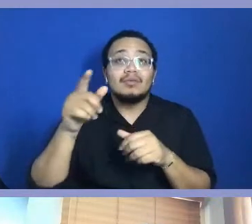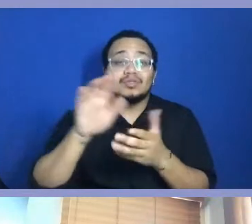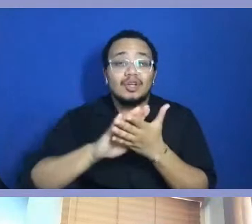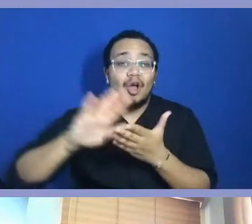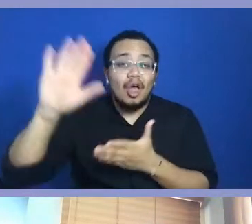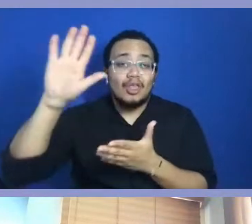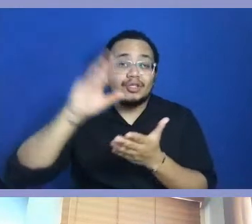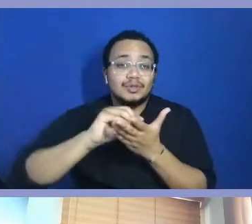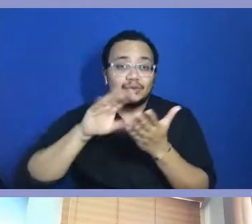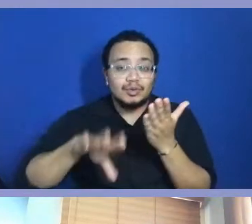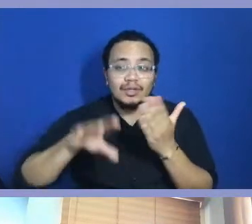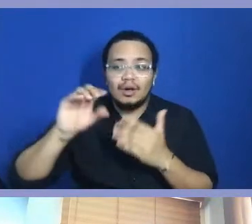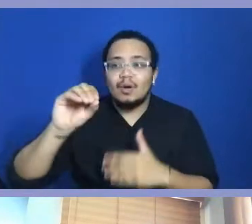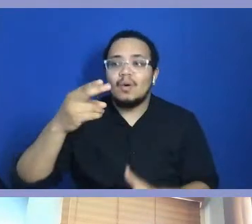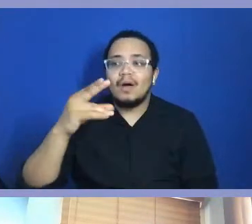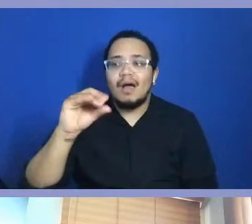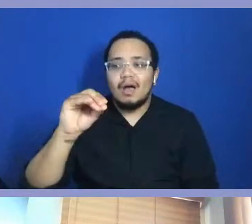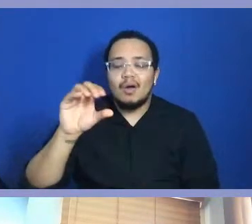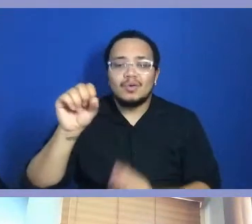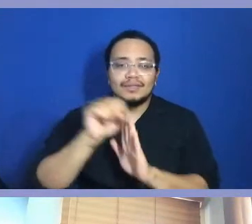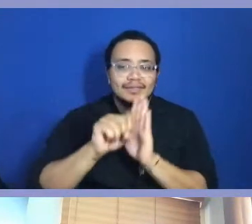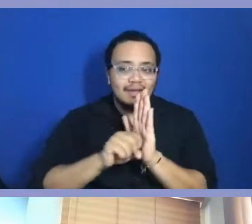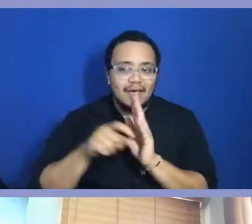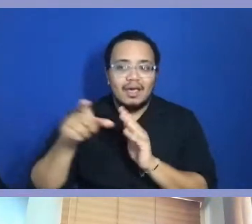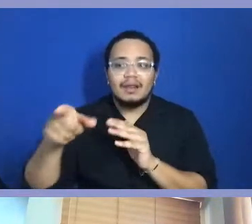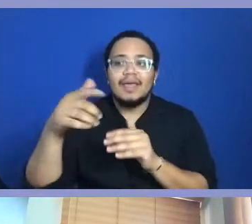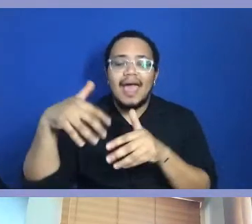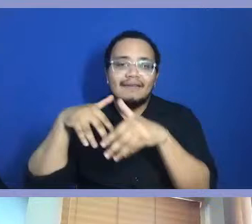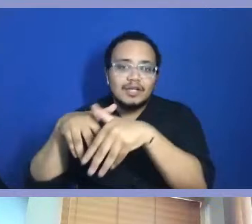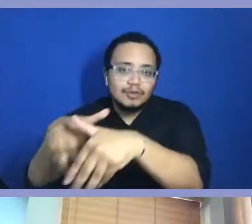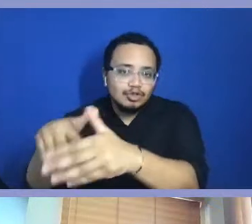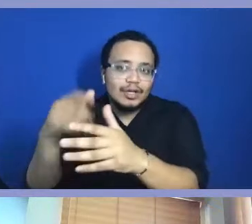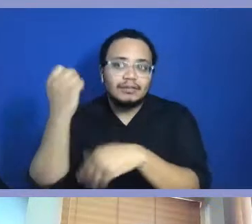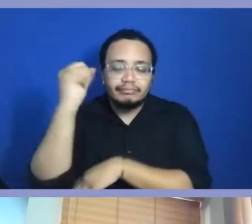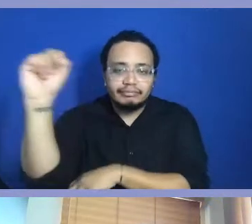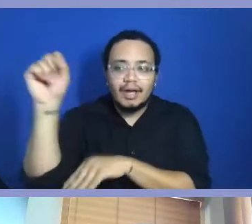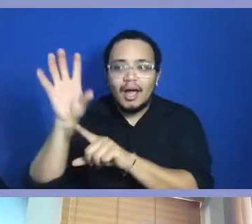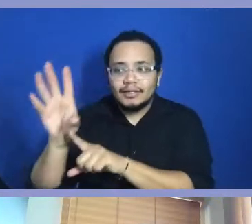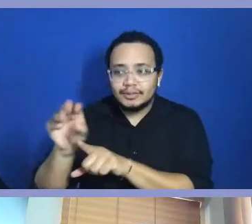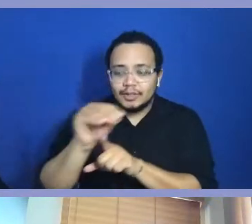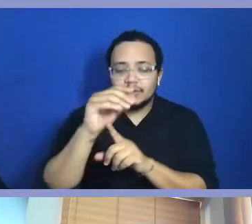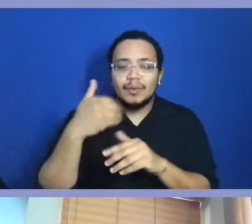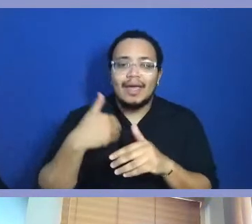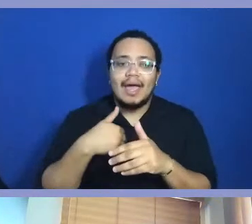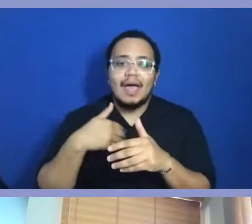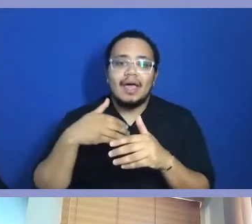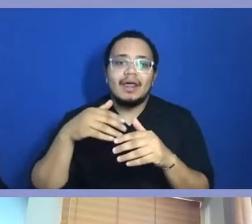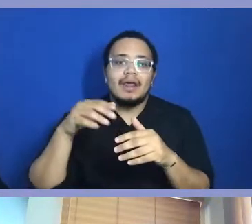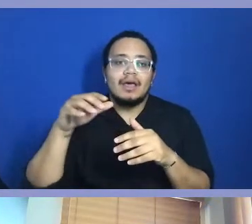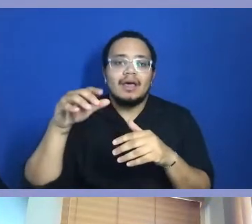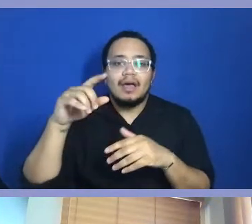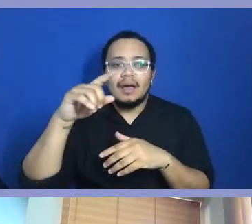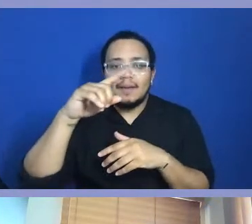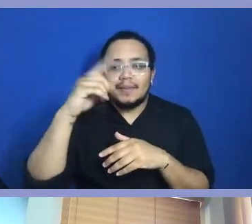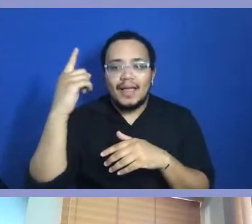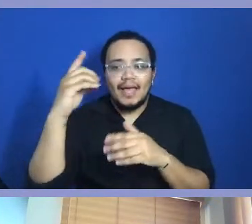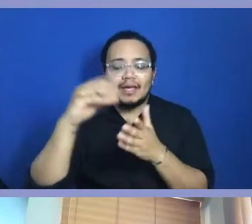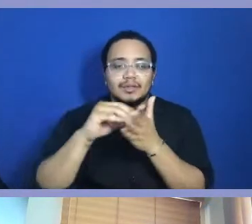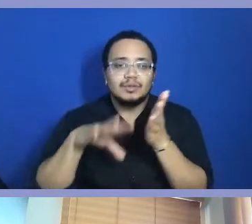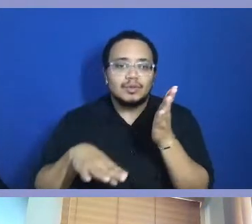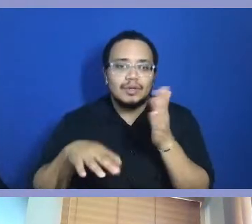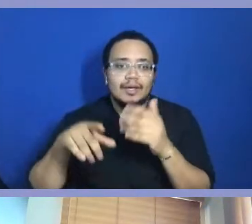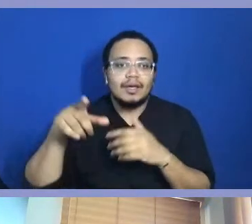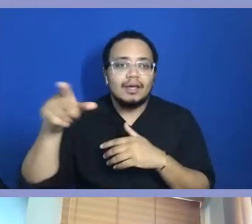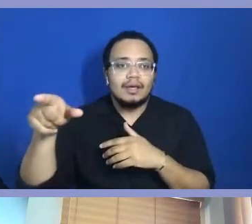student at Ohio State. And we had a black student group called Afro-Am that stopped the Jitney buses from running because they kept asking